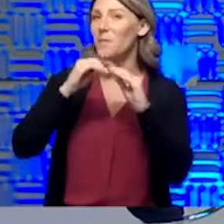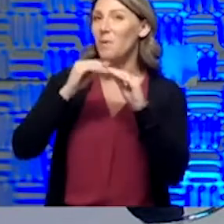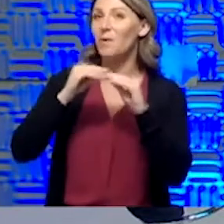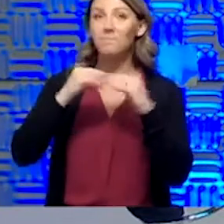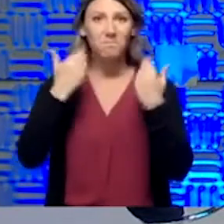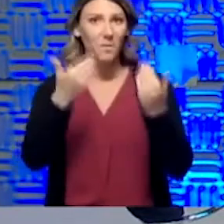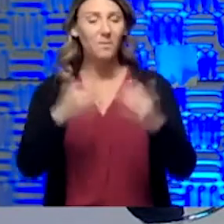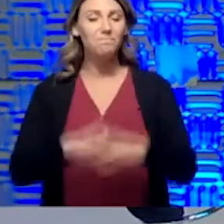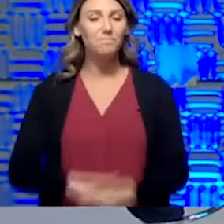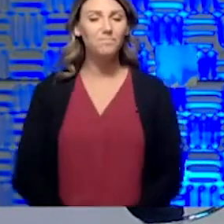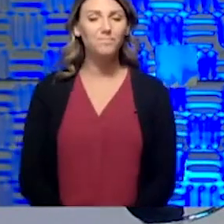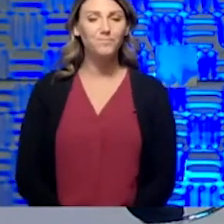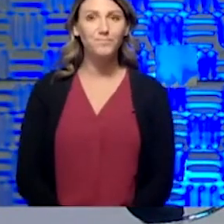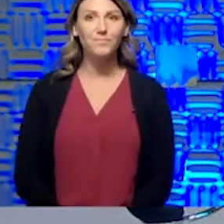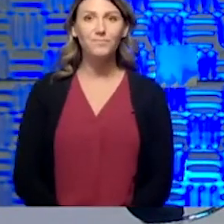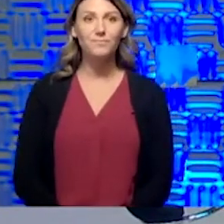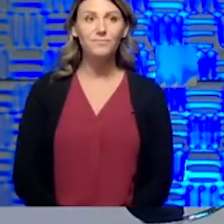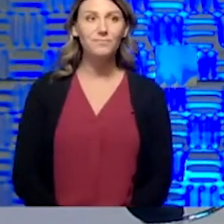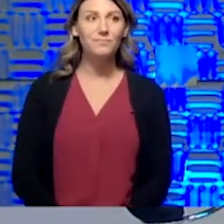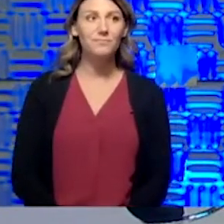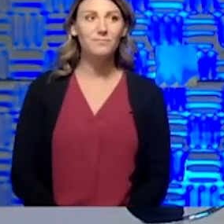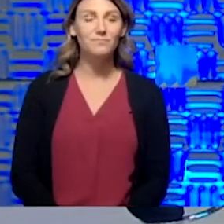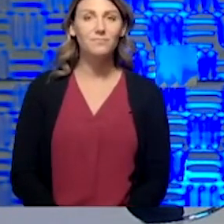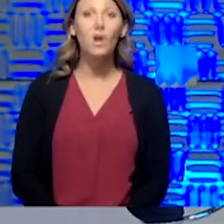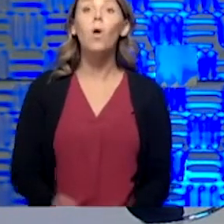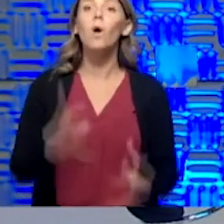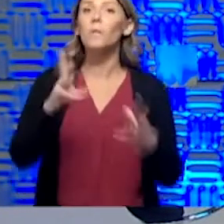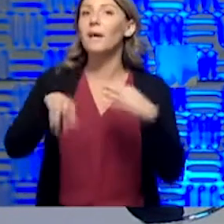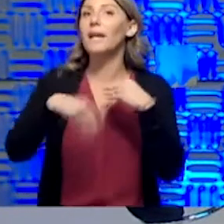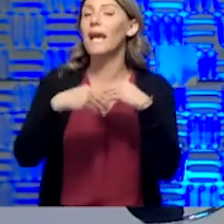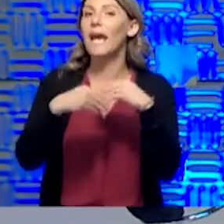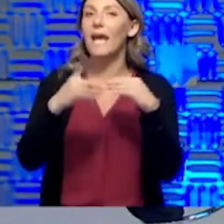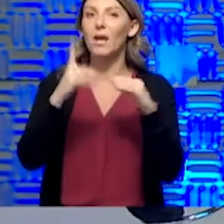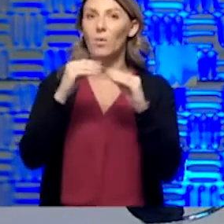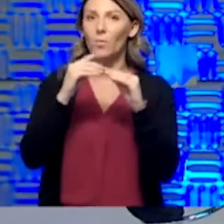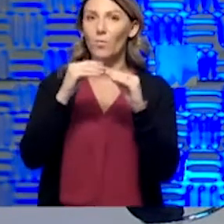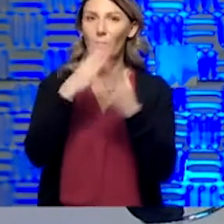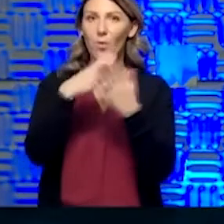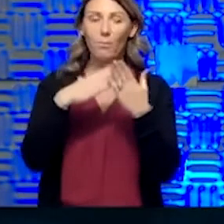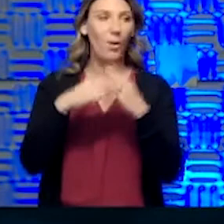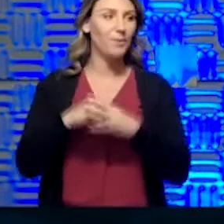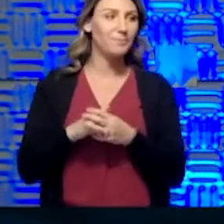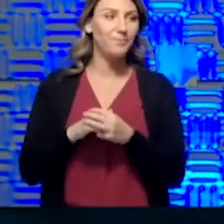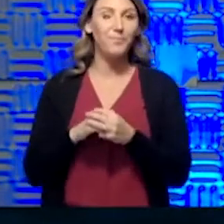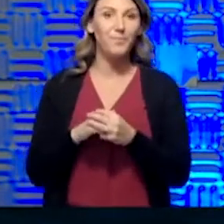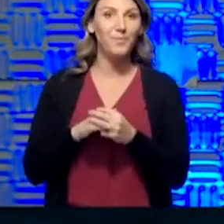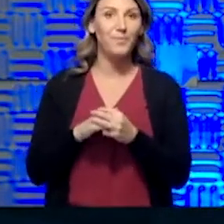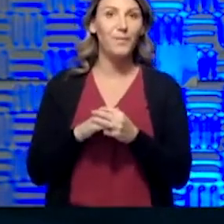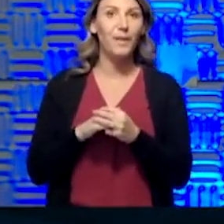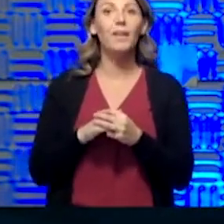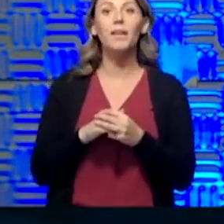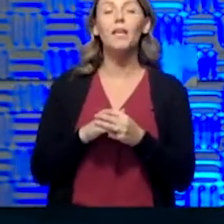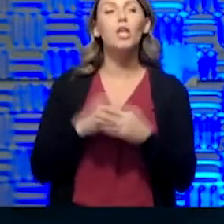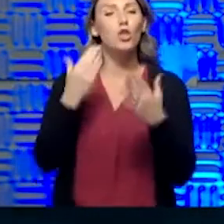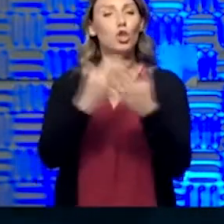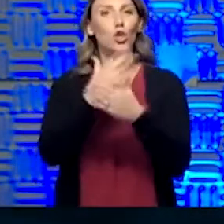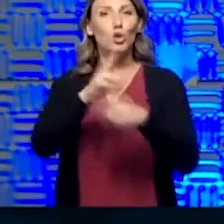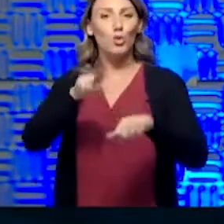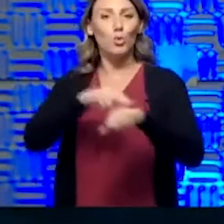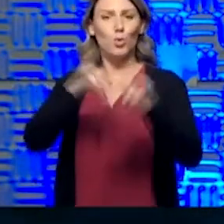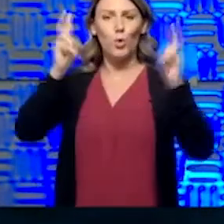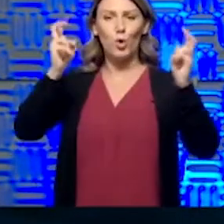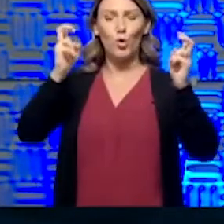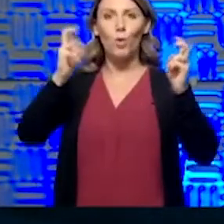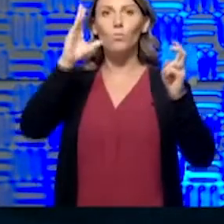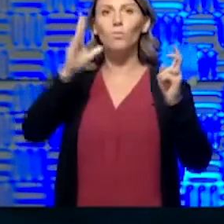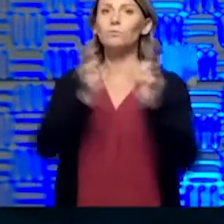Go ahead, Secretary. Oh, if I may add one more dimension to that. I think the new norm is going to profoundly change the work